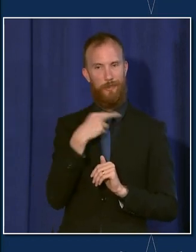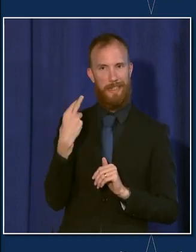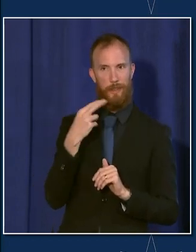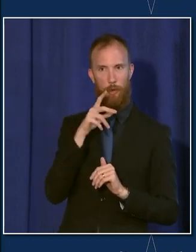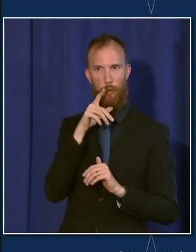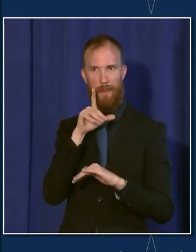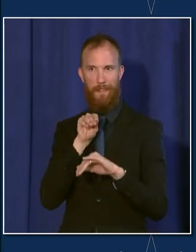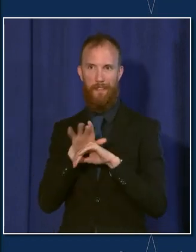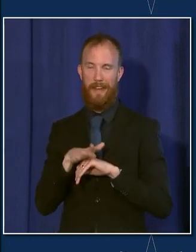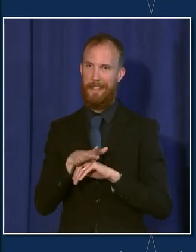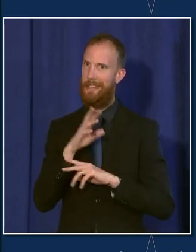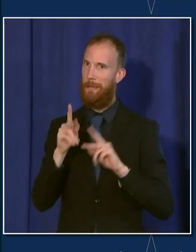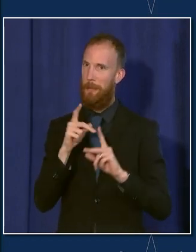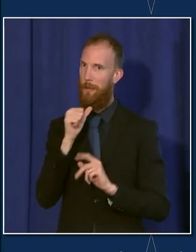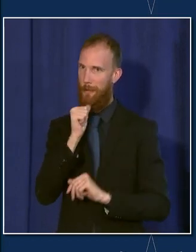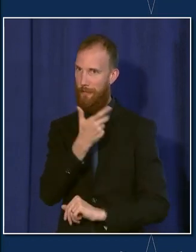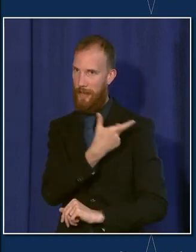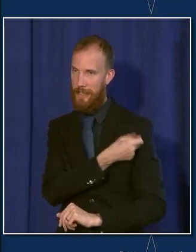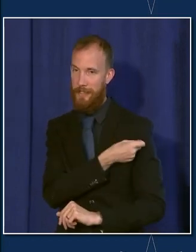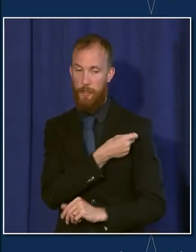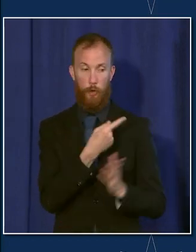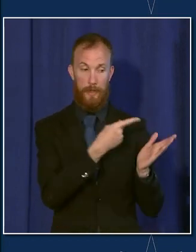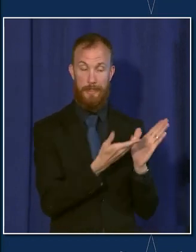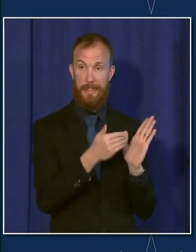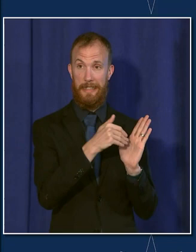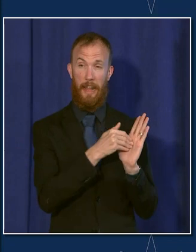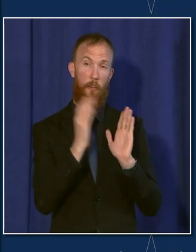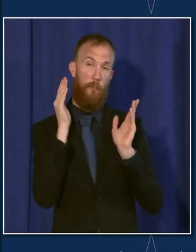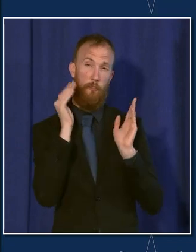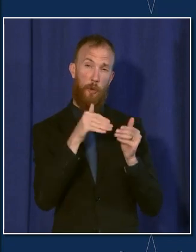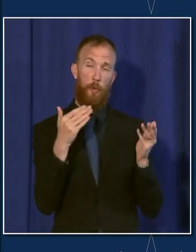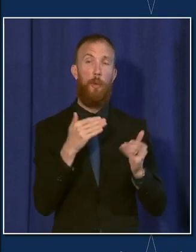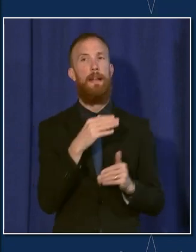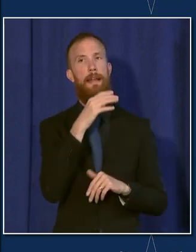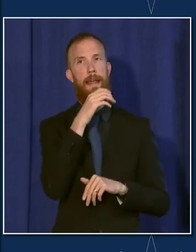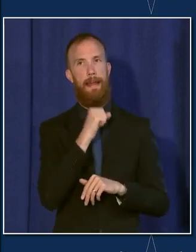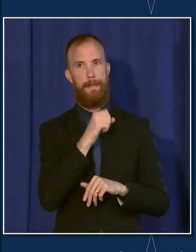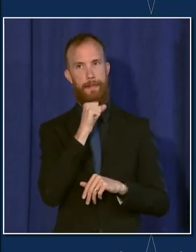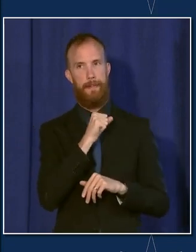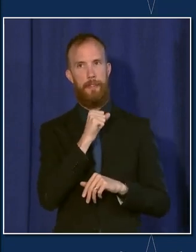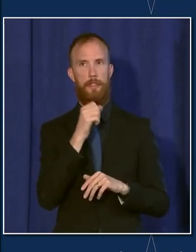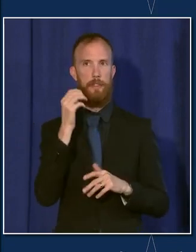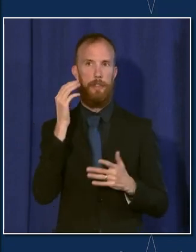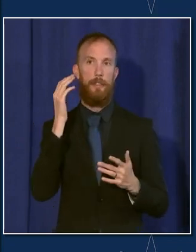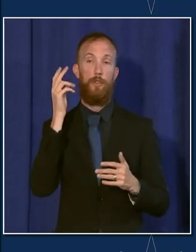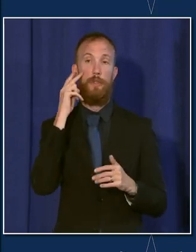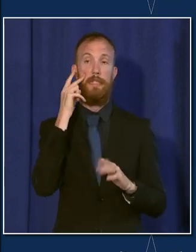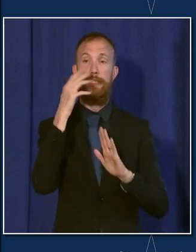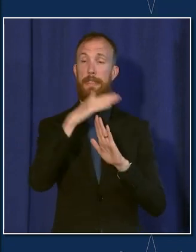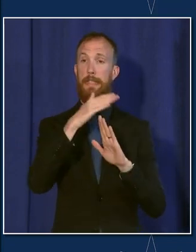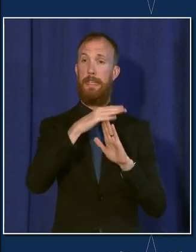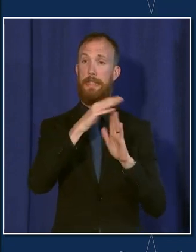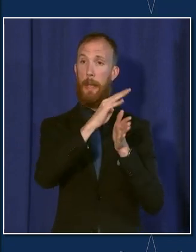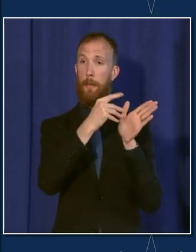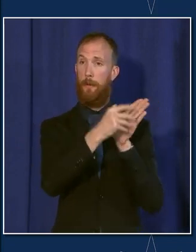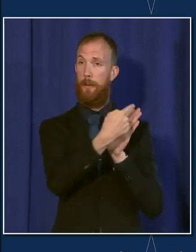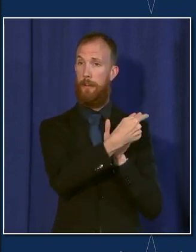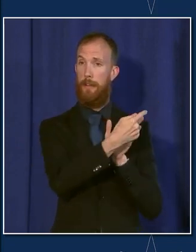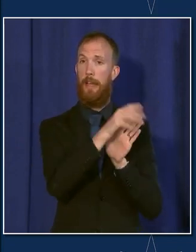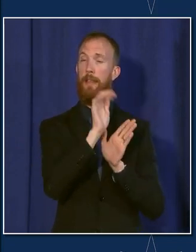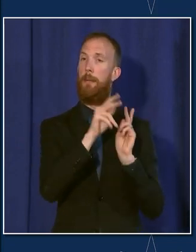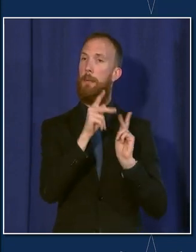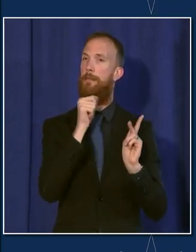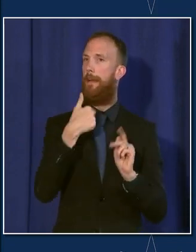unvaccinated. So this again, we focused on age here, knowing that there's interest in kids. The top graph is showing people who are